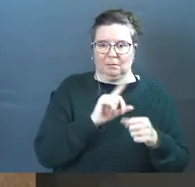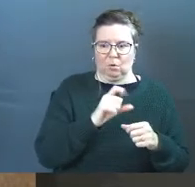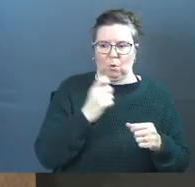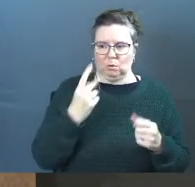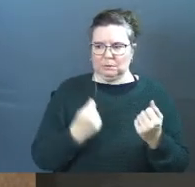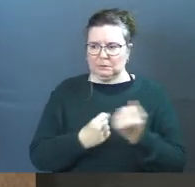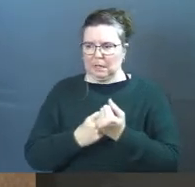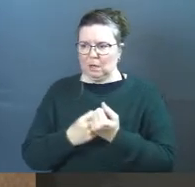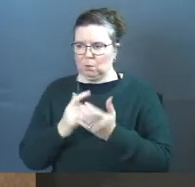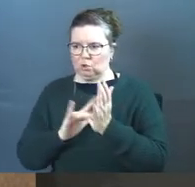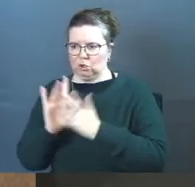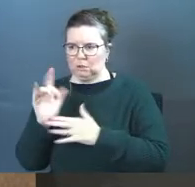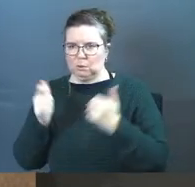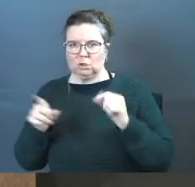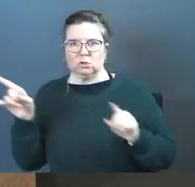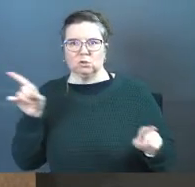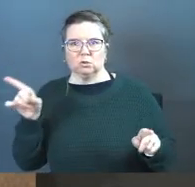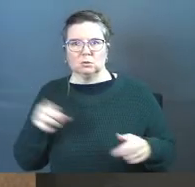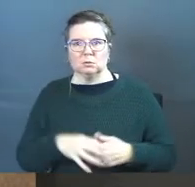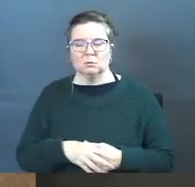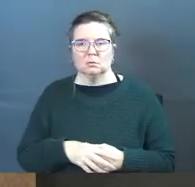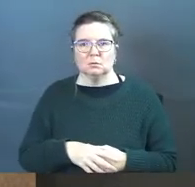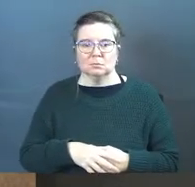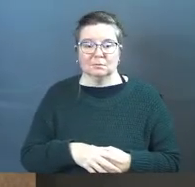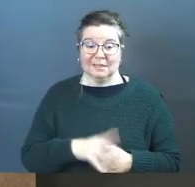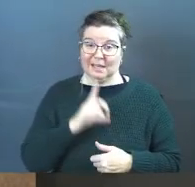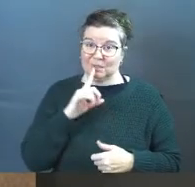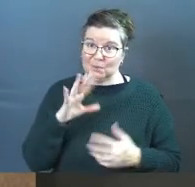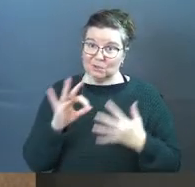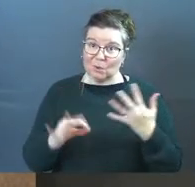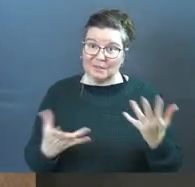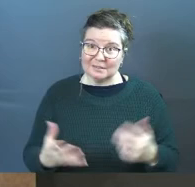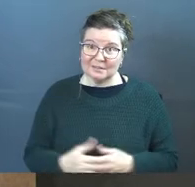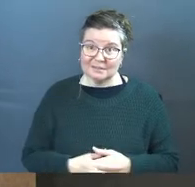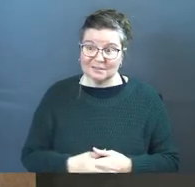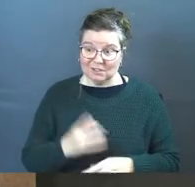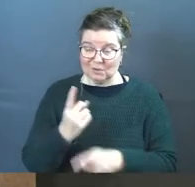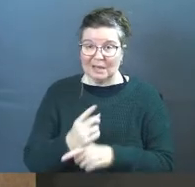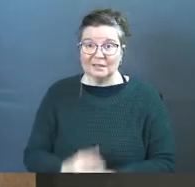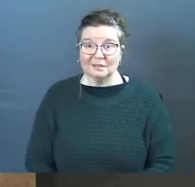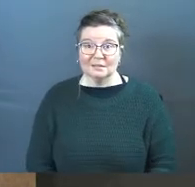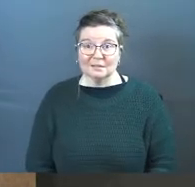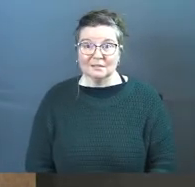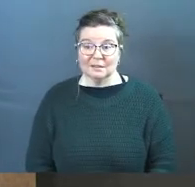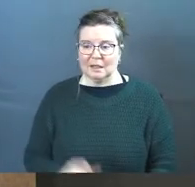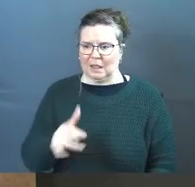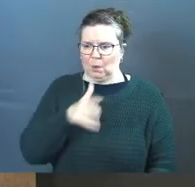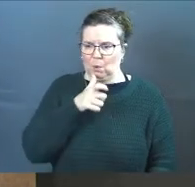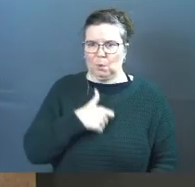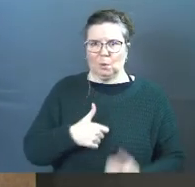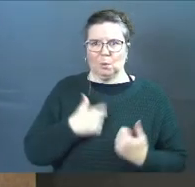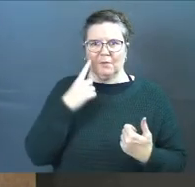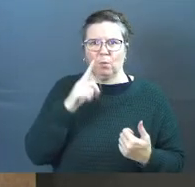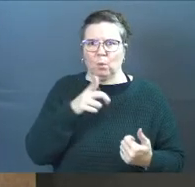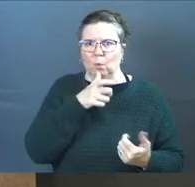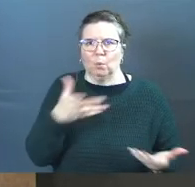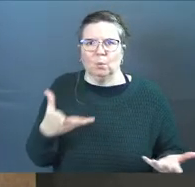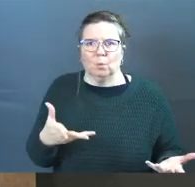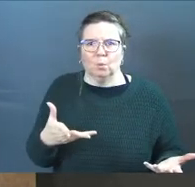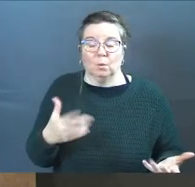platform you decide side with Jesus it's a real choice right like who are you living for